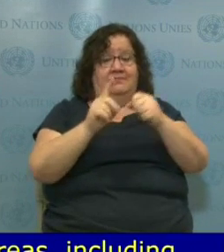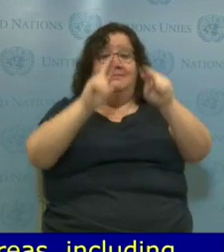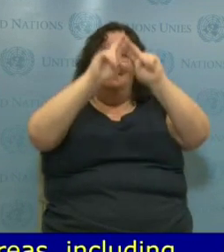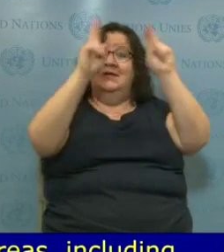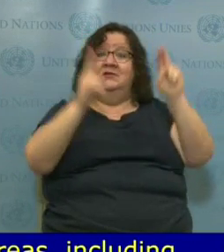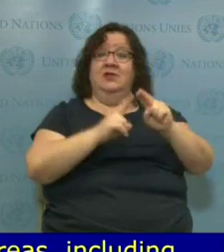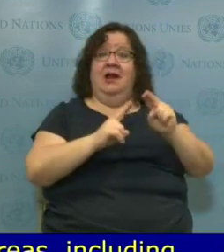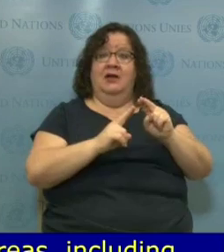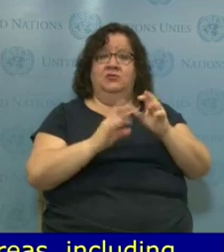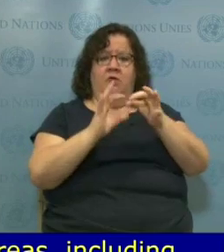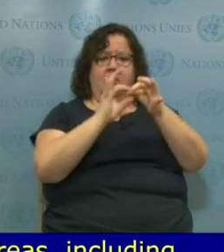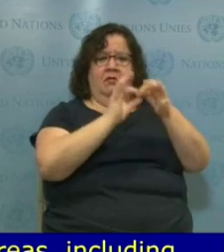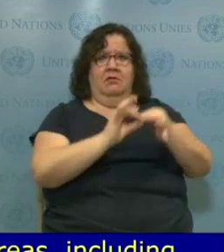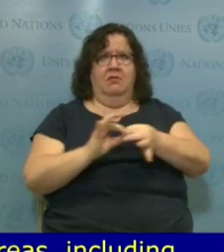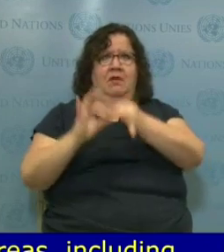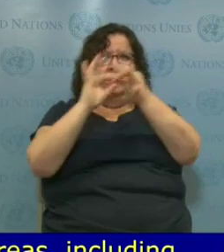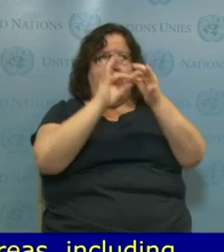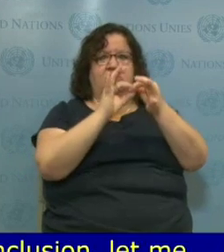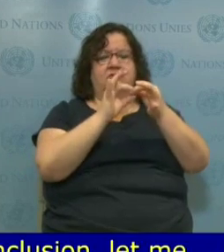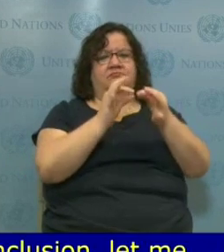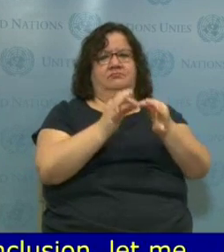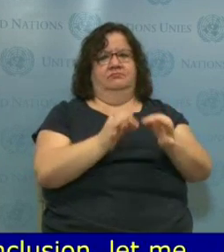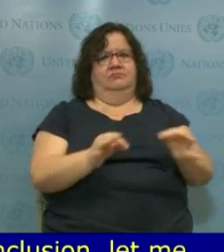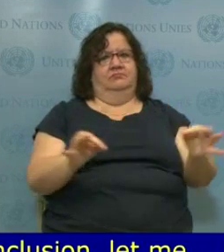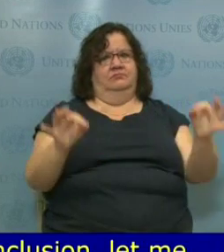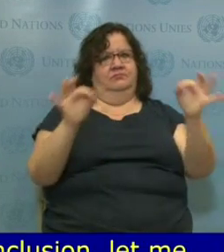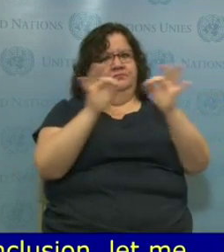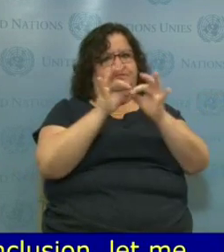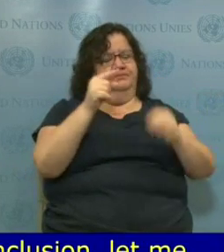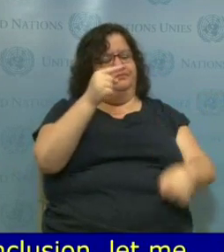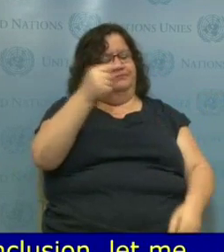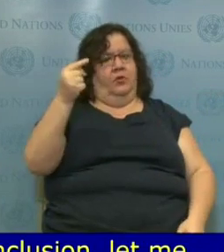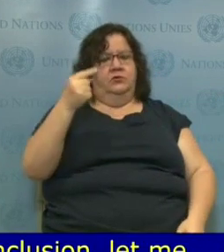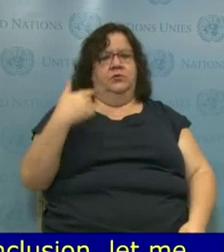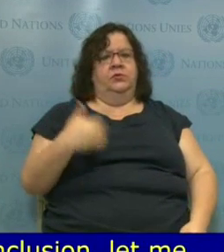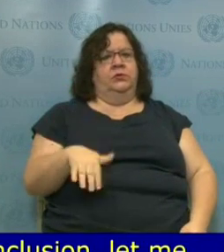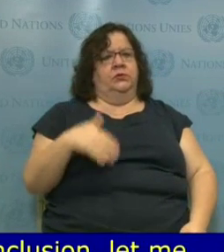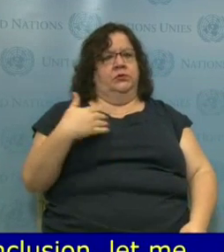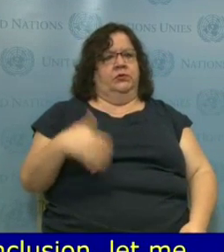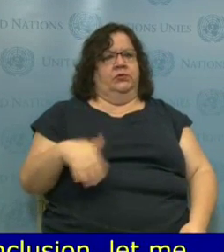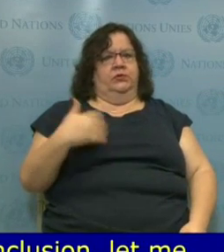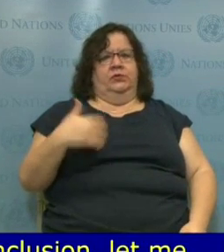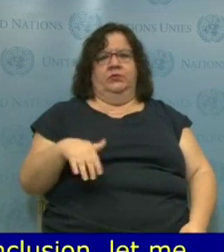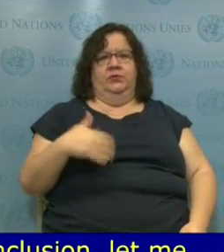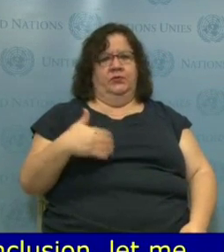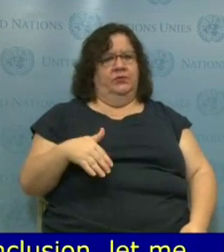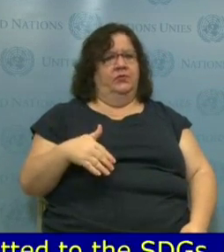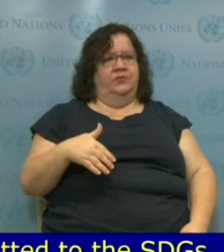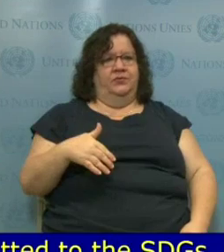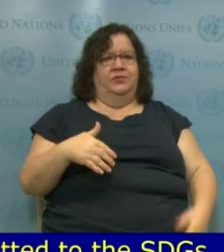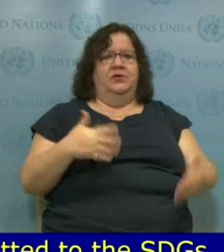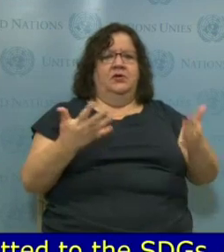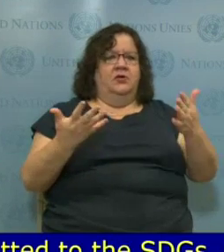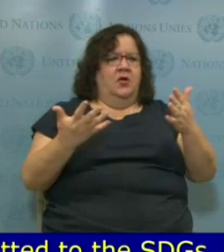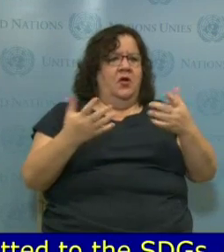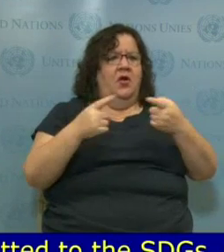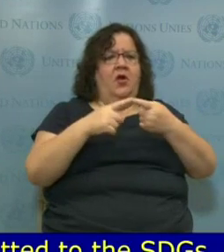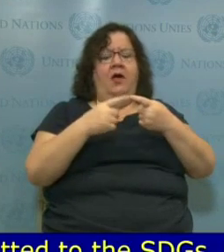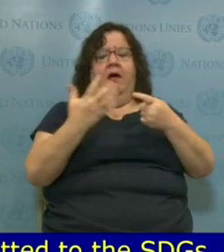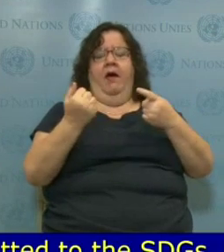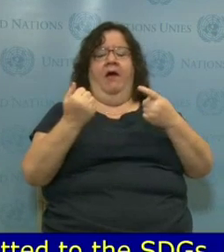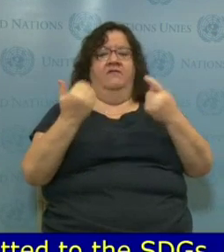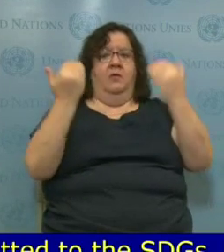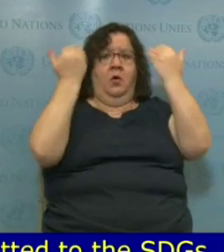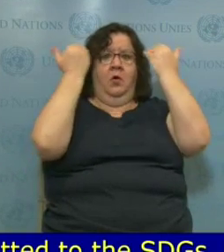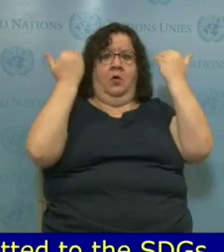If you take a look at the various articles, such as on participation of disabled